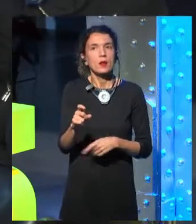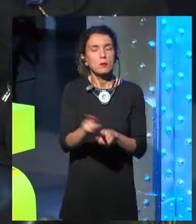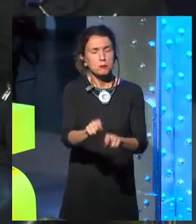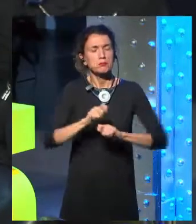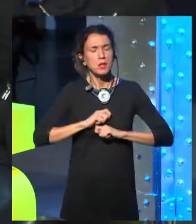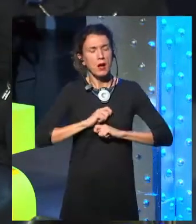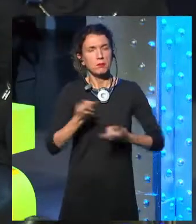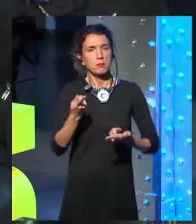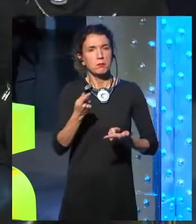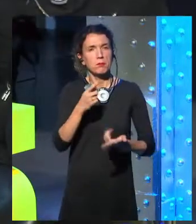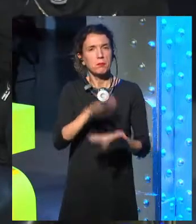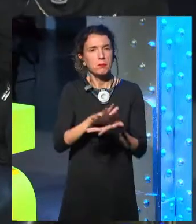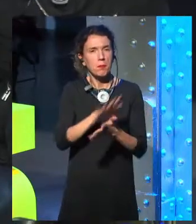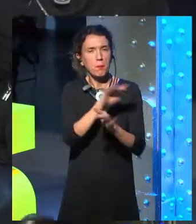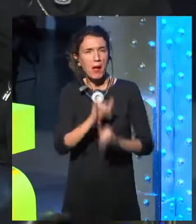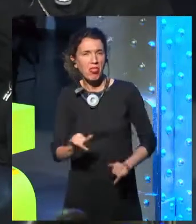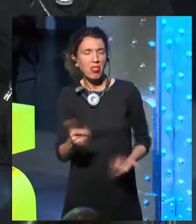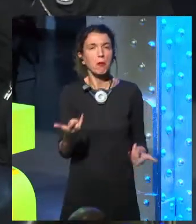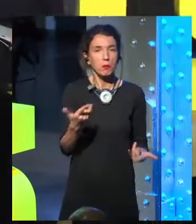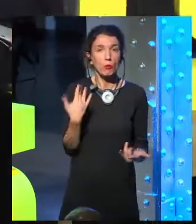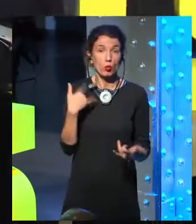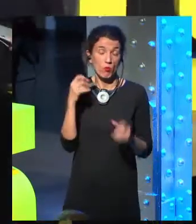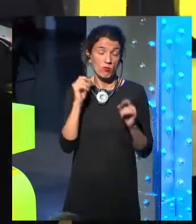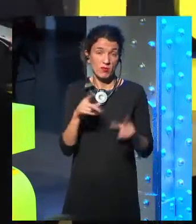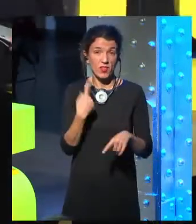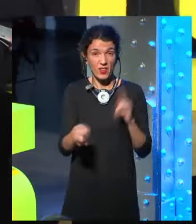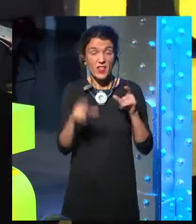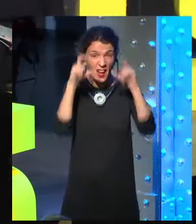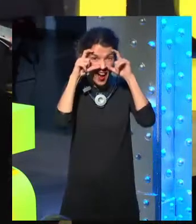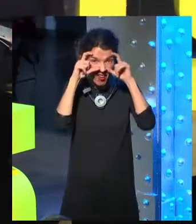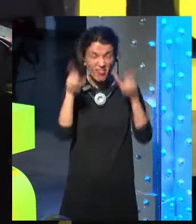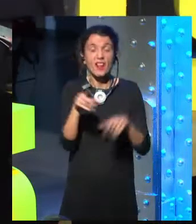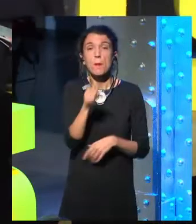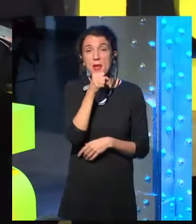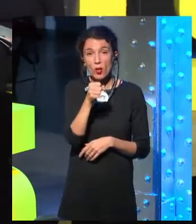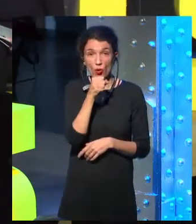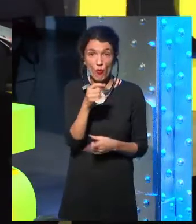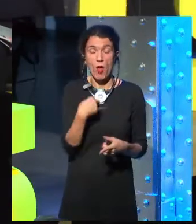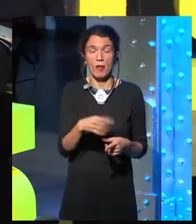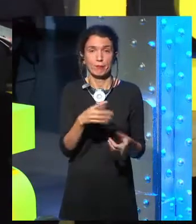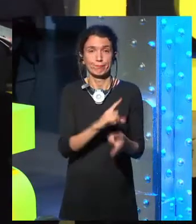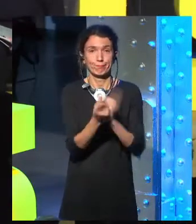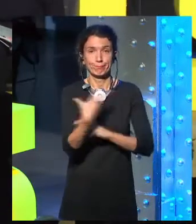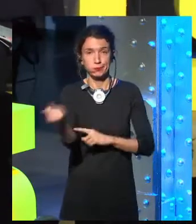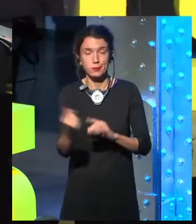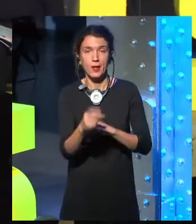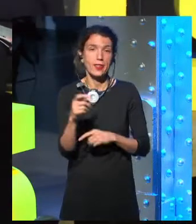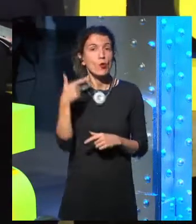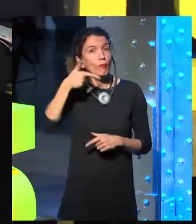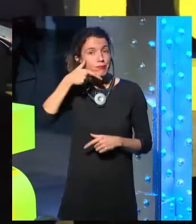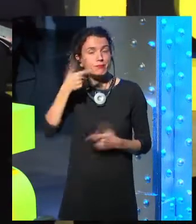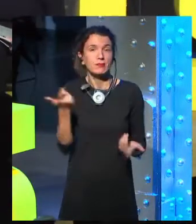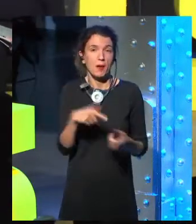conveys peace with her cyborg aspect, a little bit less than mine, because, well, I'm wearing glasses, I was